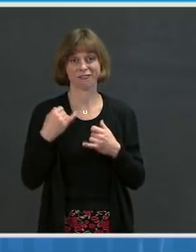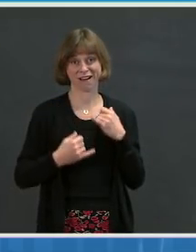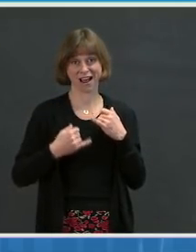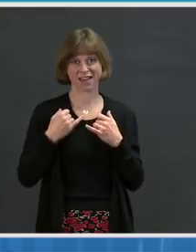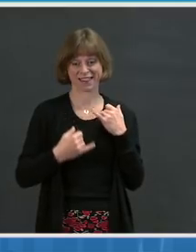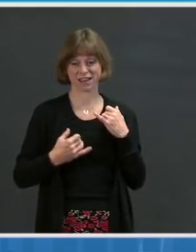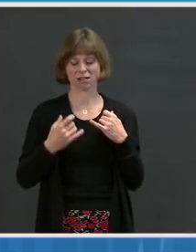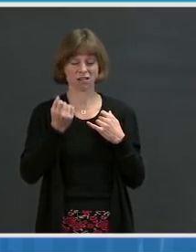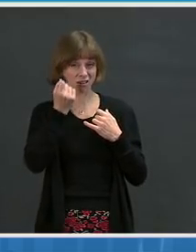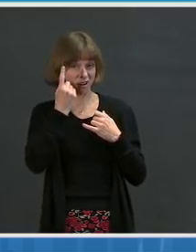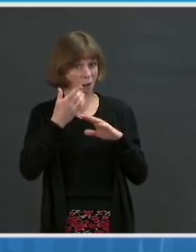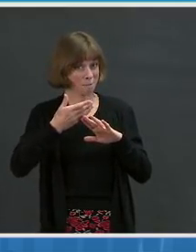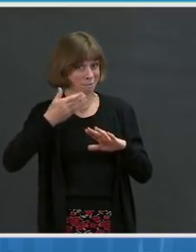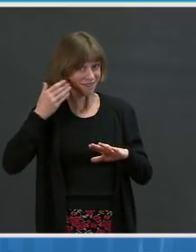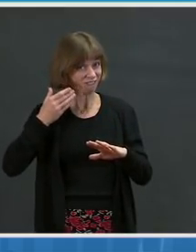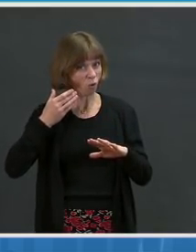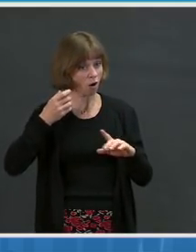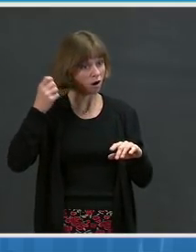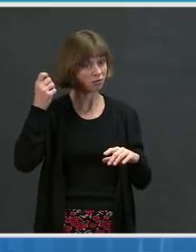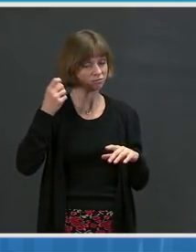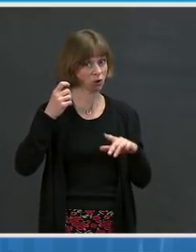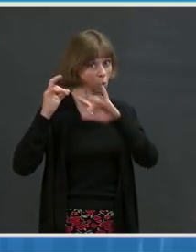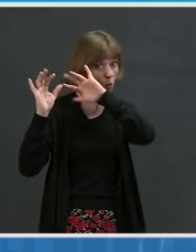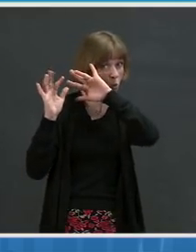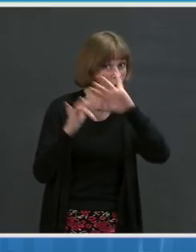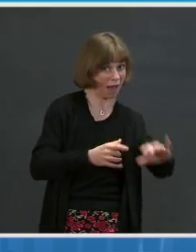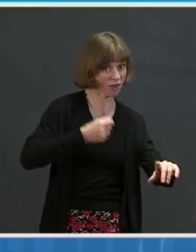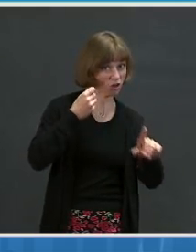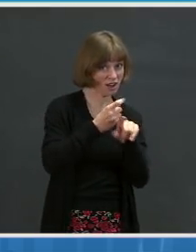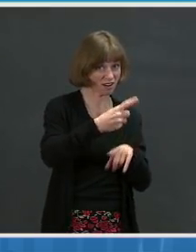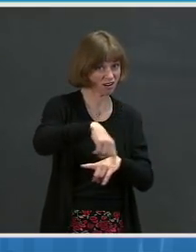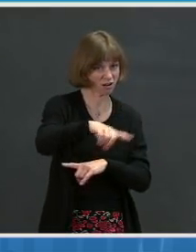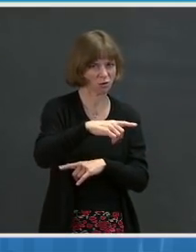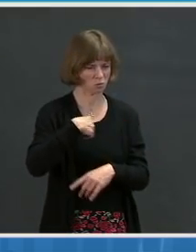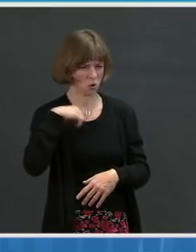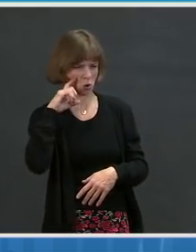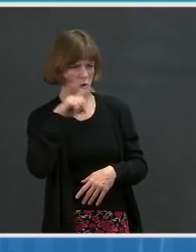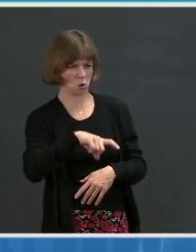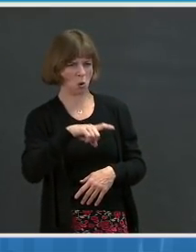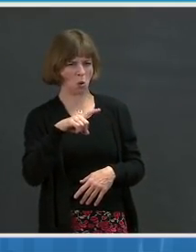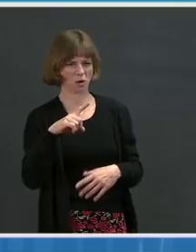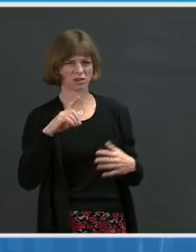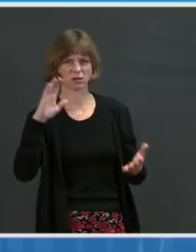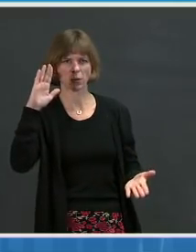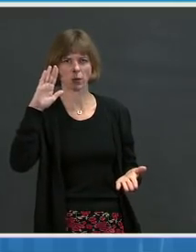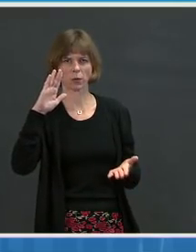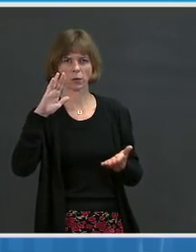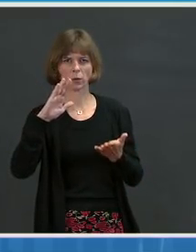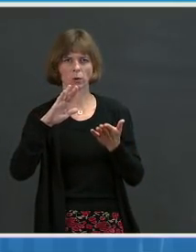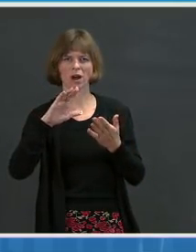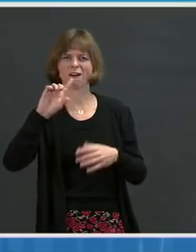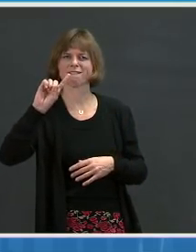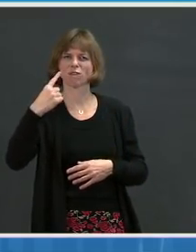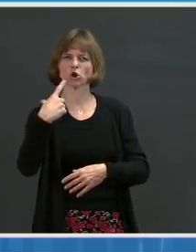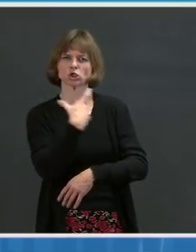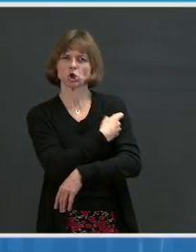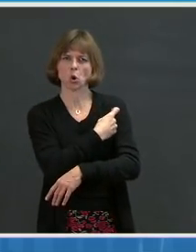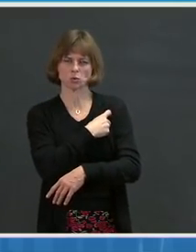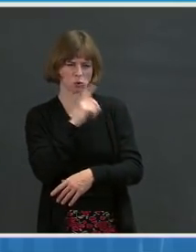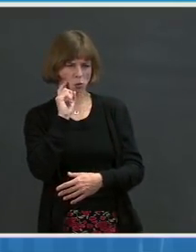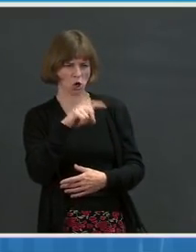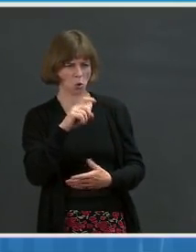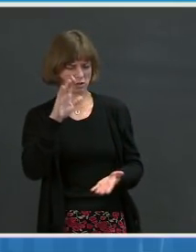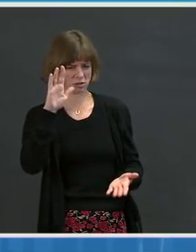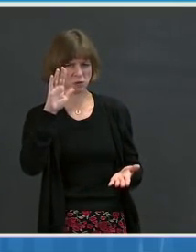a leveling off in first doses. What explains that and does it